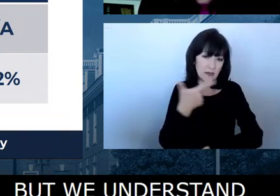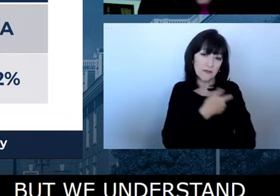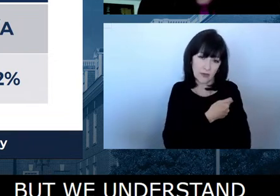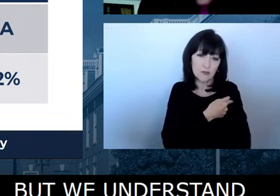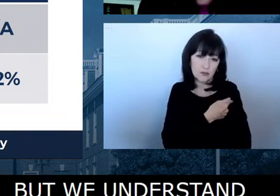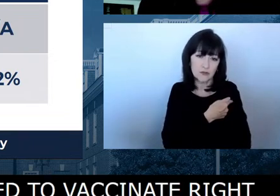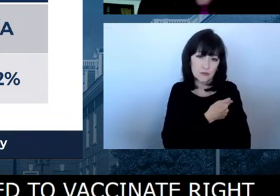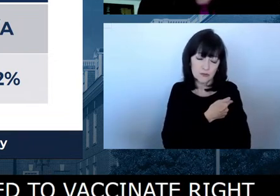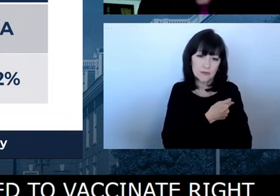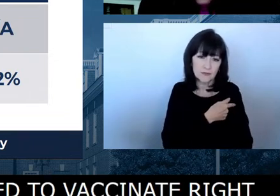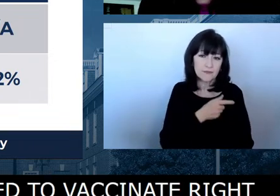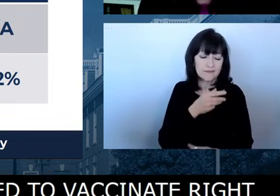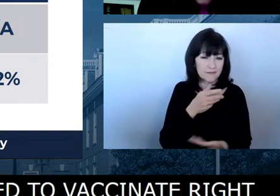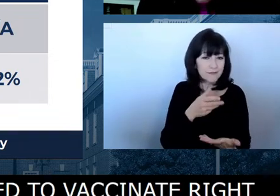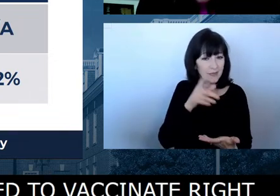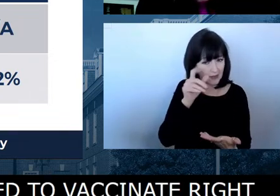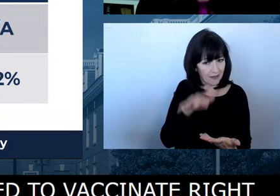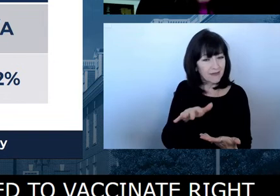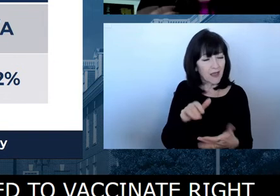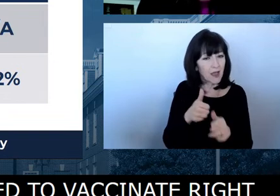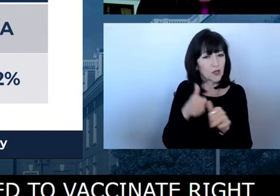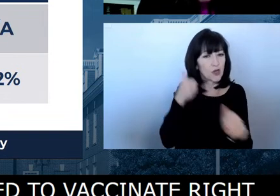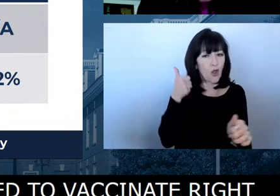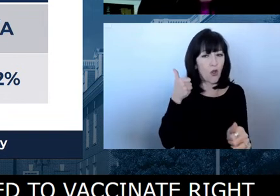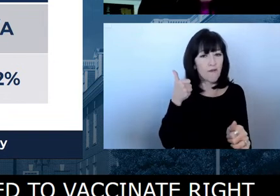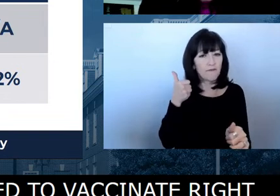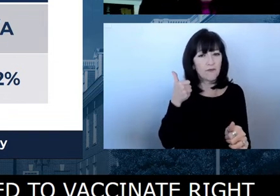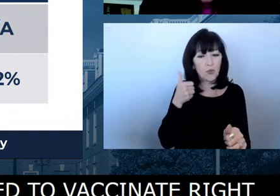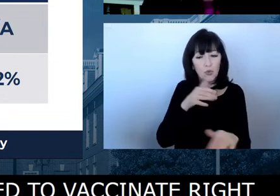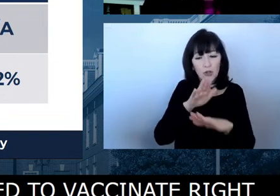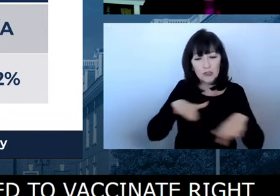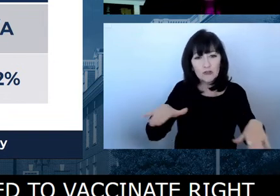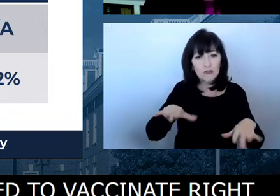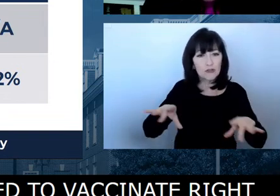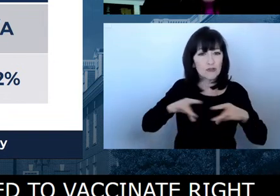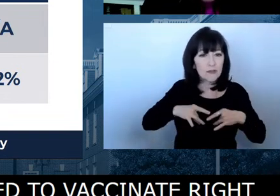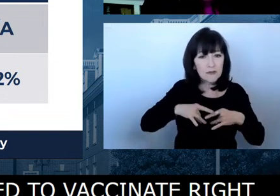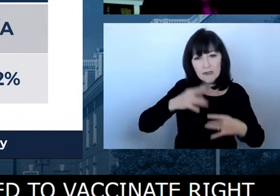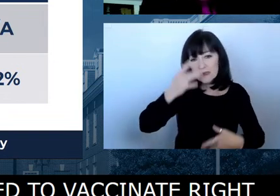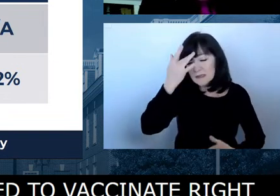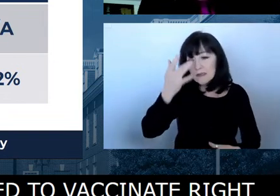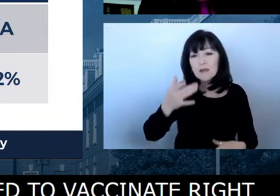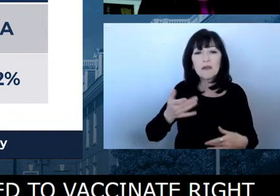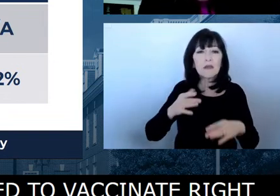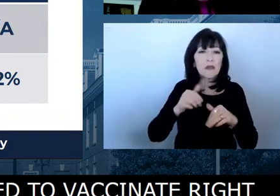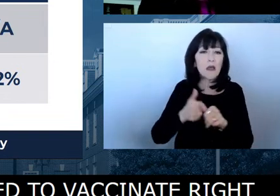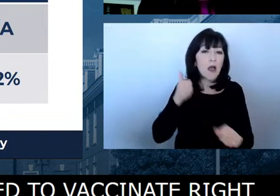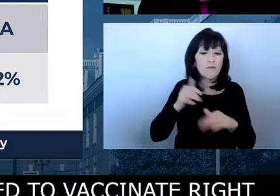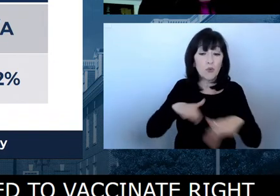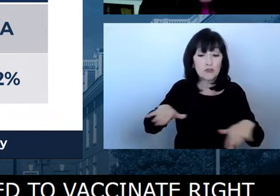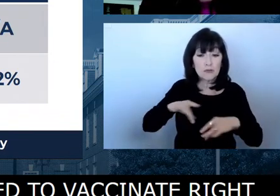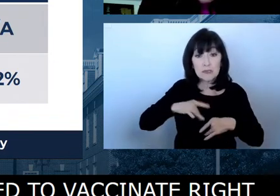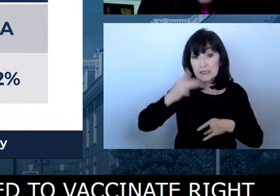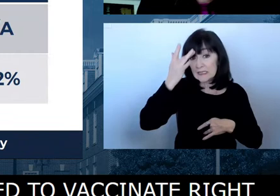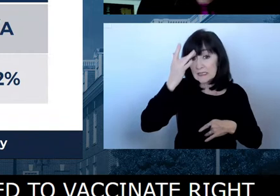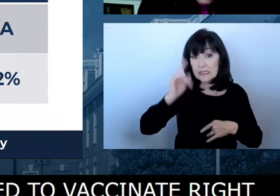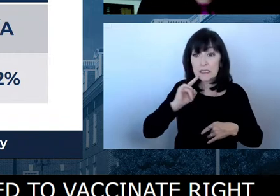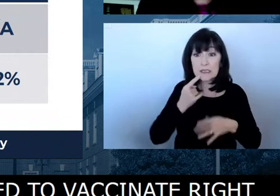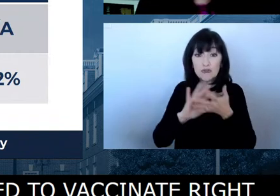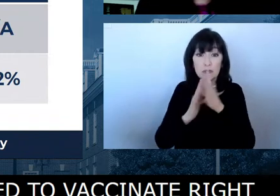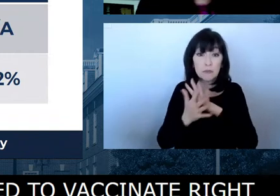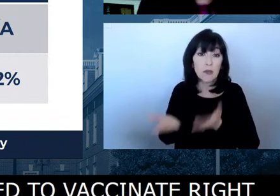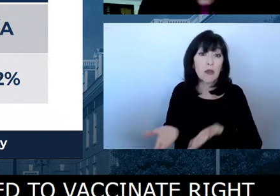God forbid, death. And so at last week's briefing, Dr. Rittay pointed out this slide. And again,